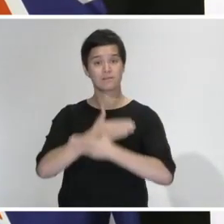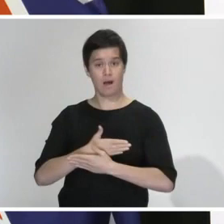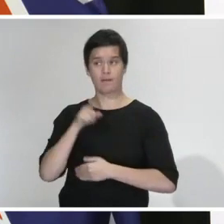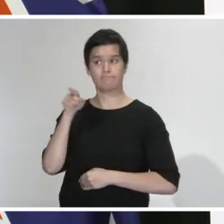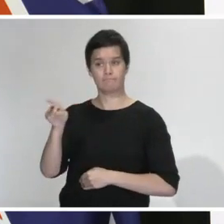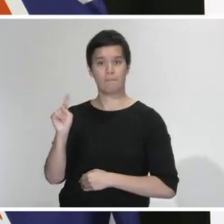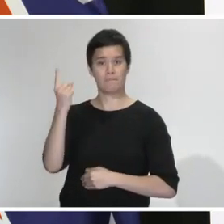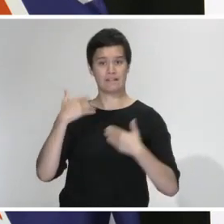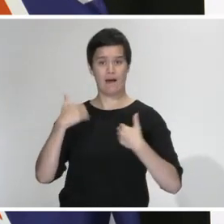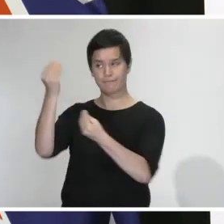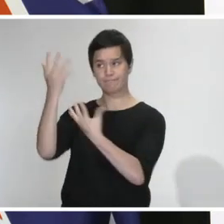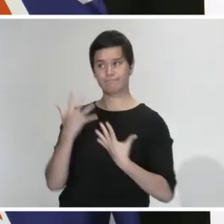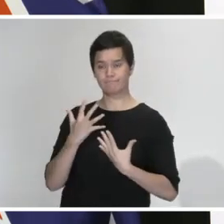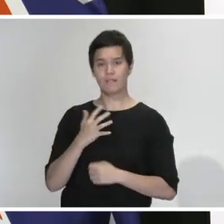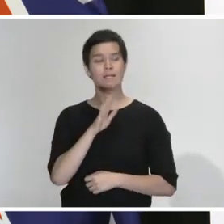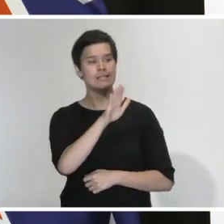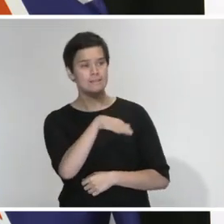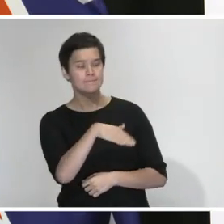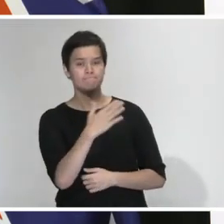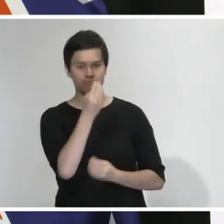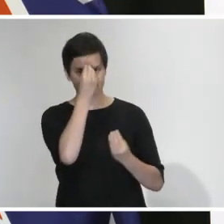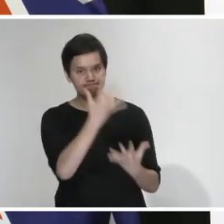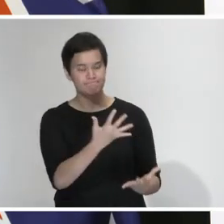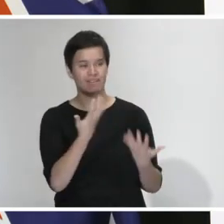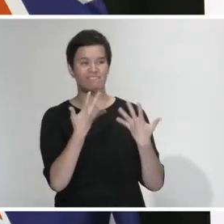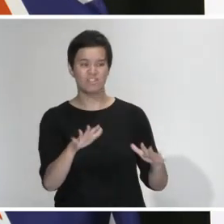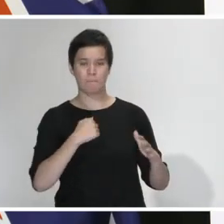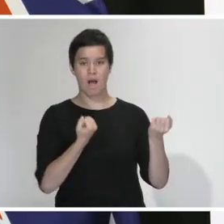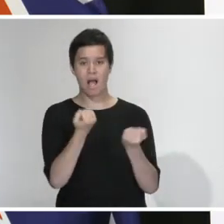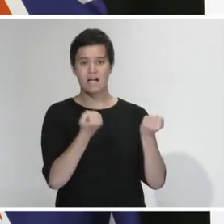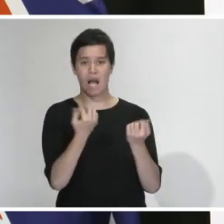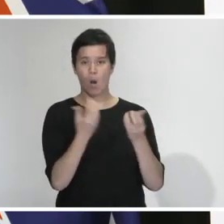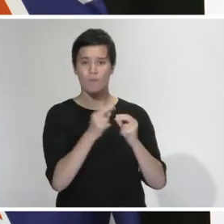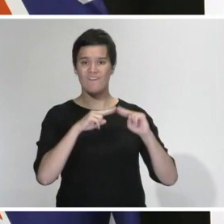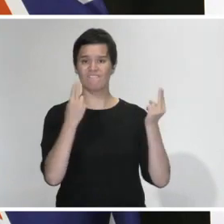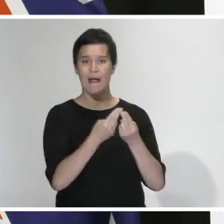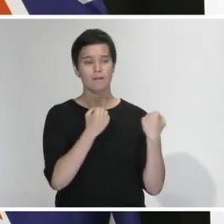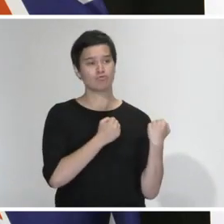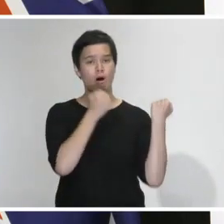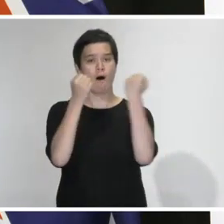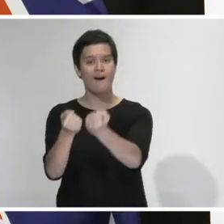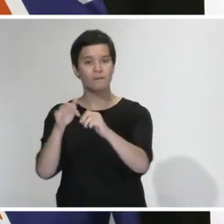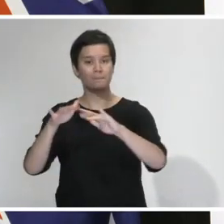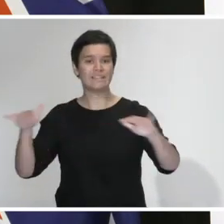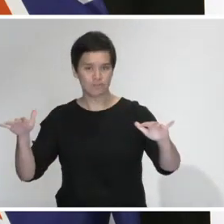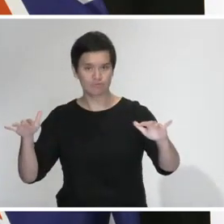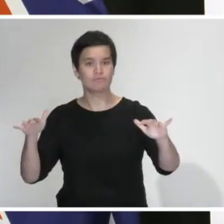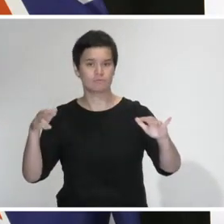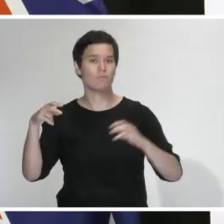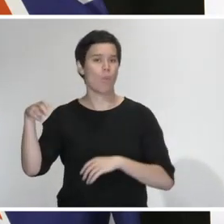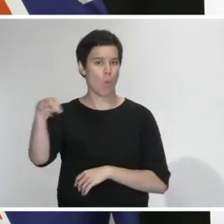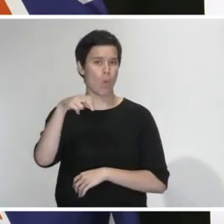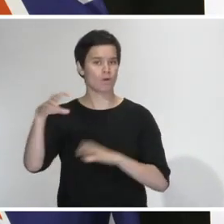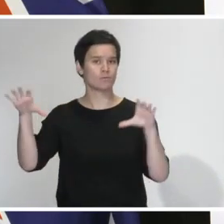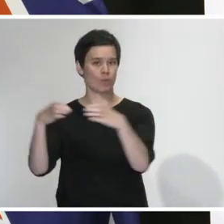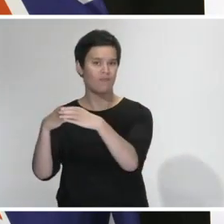that he drove his family to the beach for a walk in the early stages of the lockdown. He